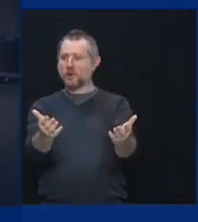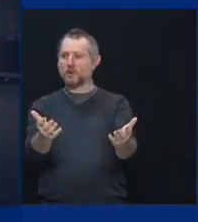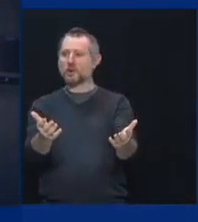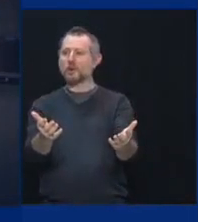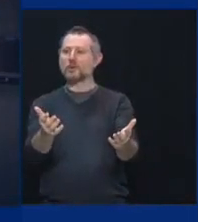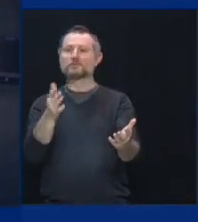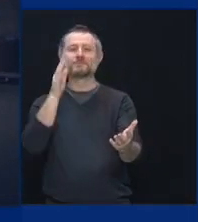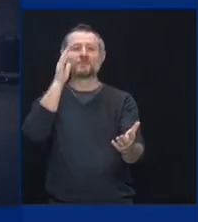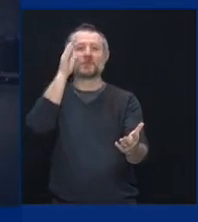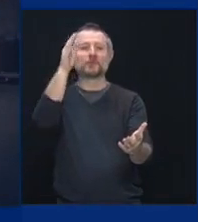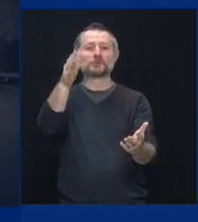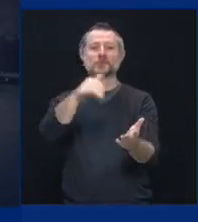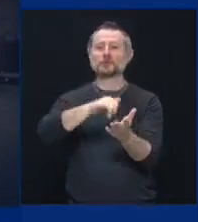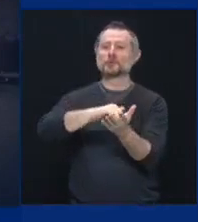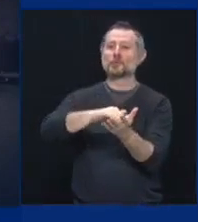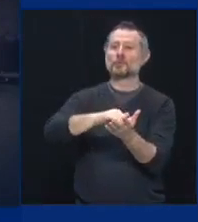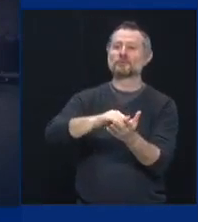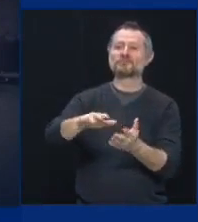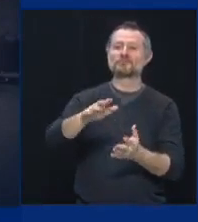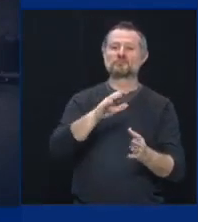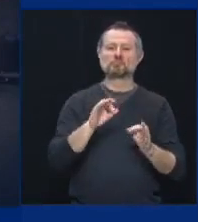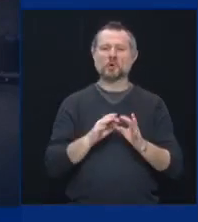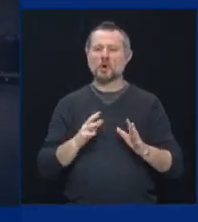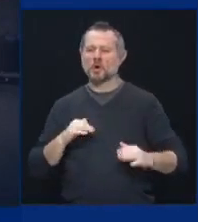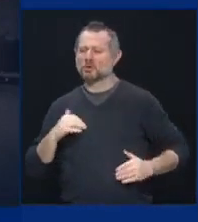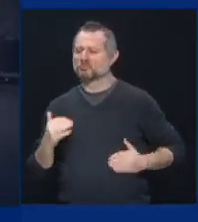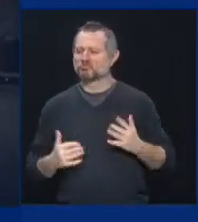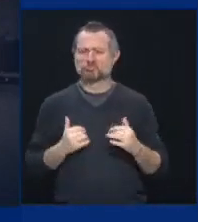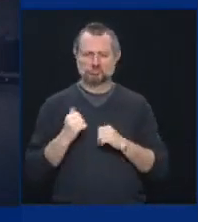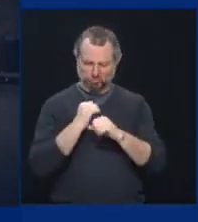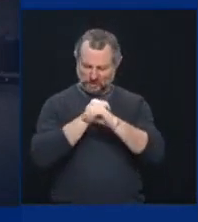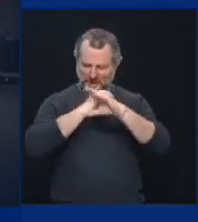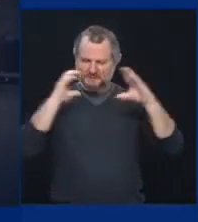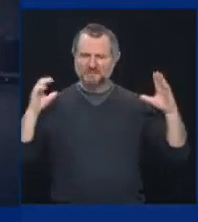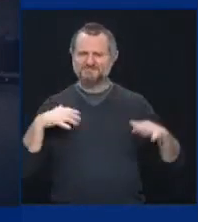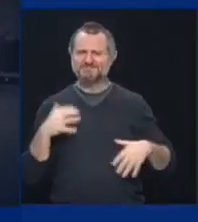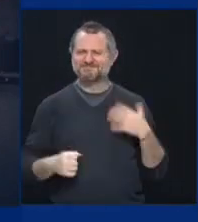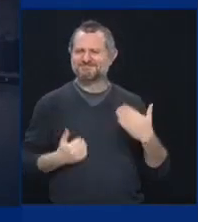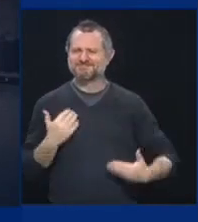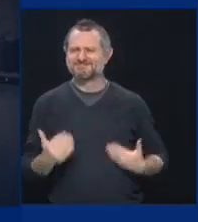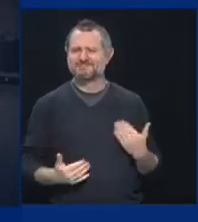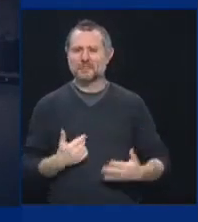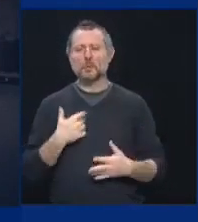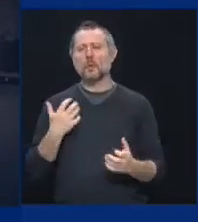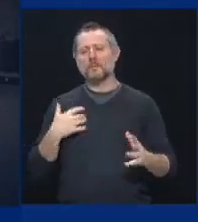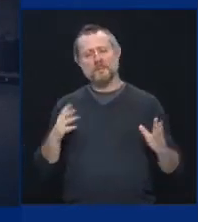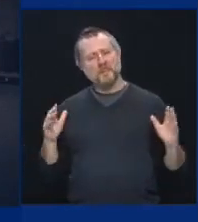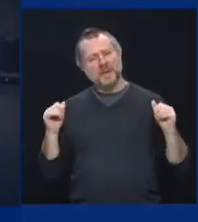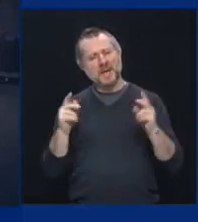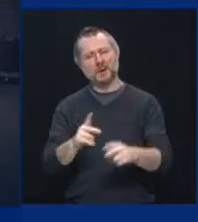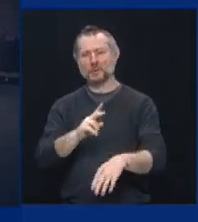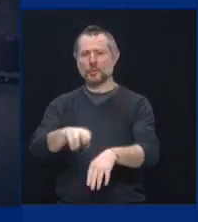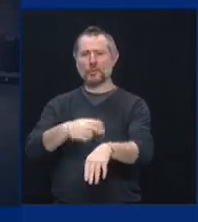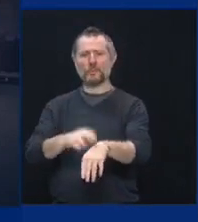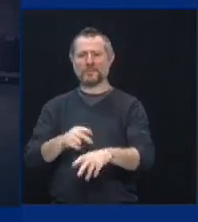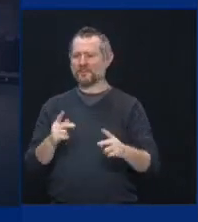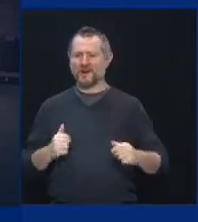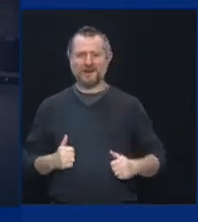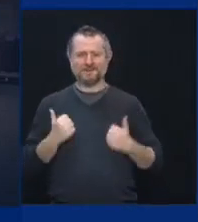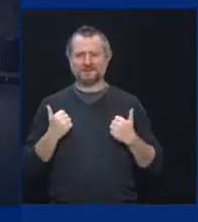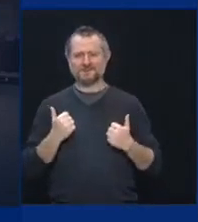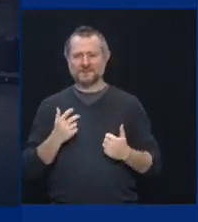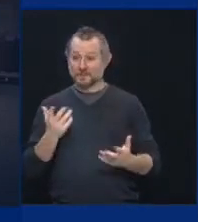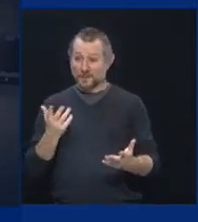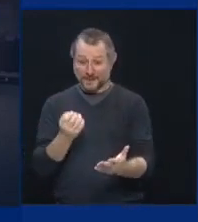aggressively. And let's get back to life and living and get that economy running